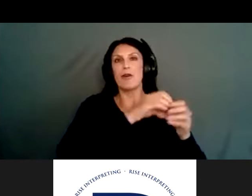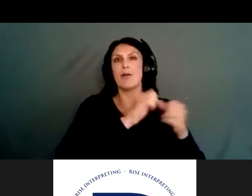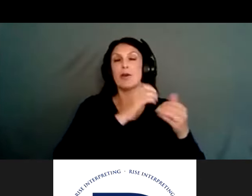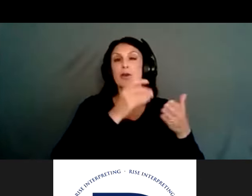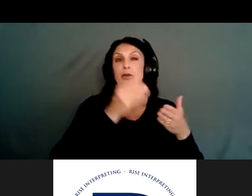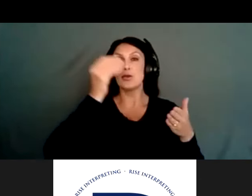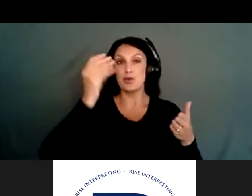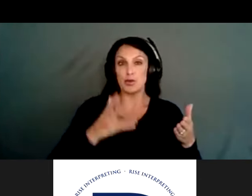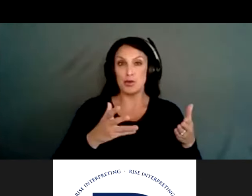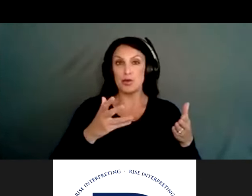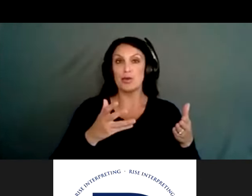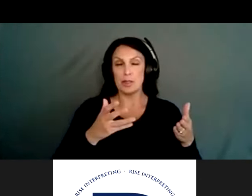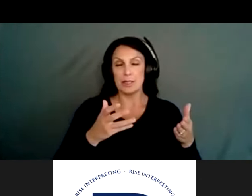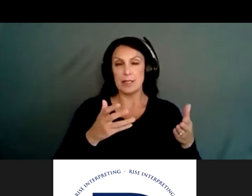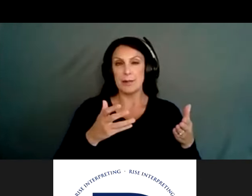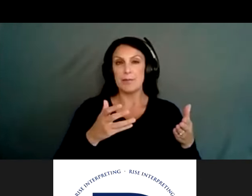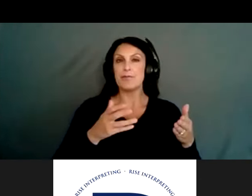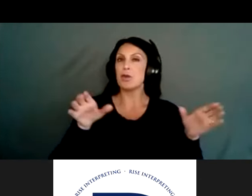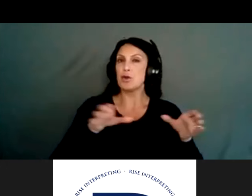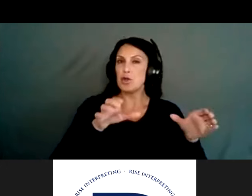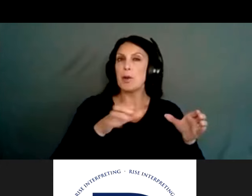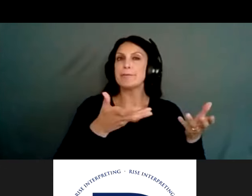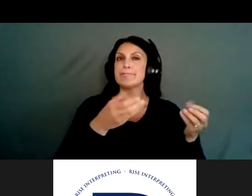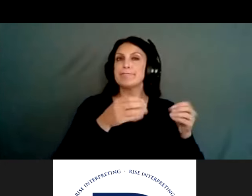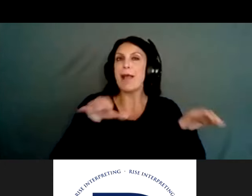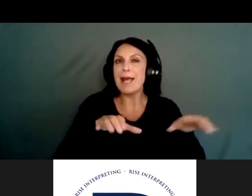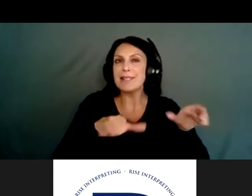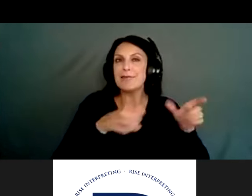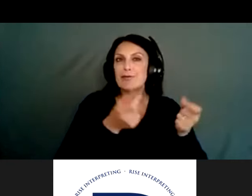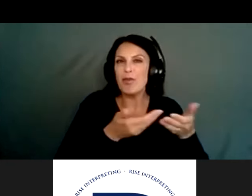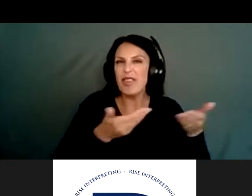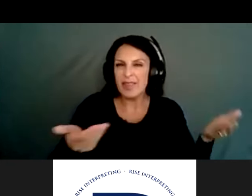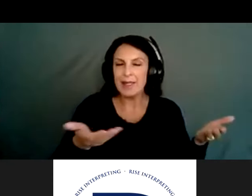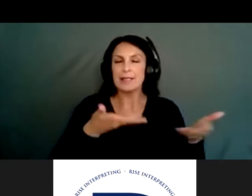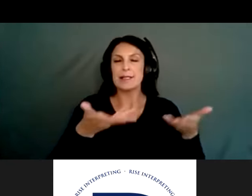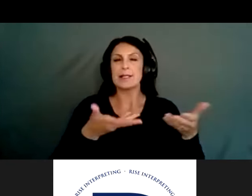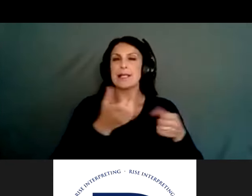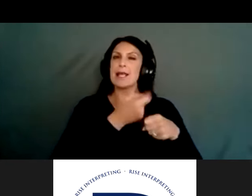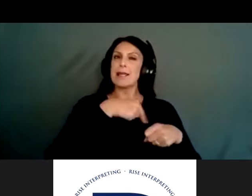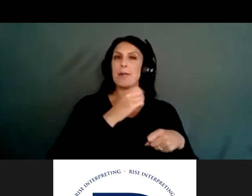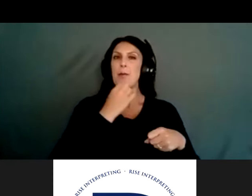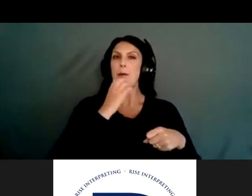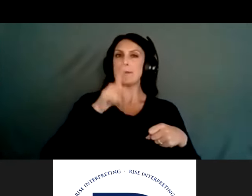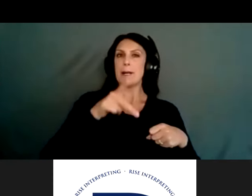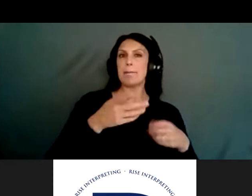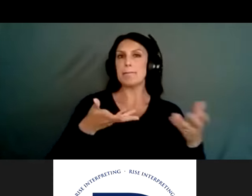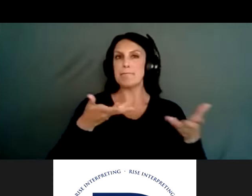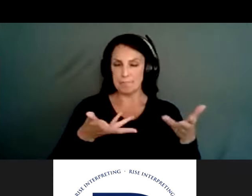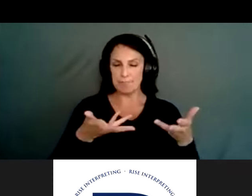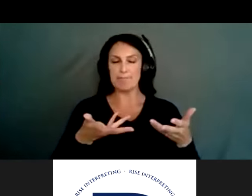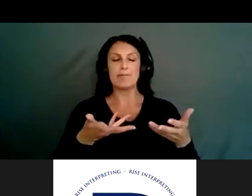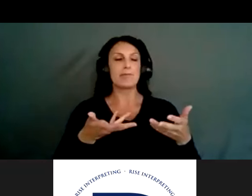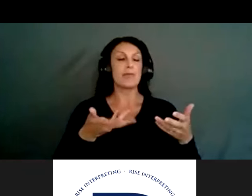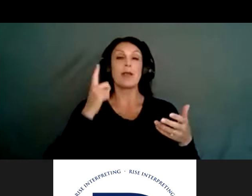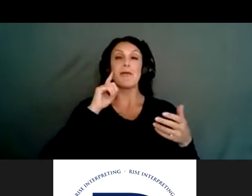um, in doing, um, those kinds of things. Um, and then different things that, um, our different schools have been doing for, um,